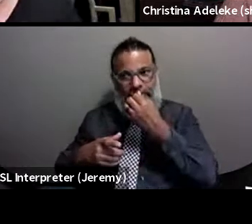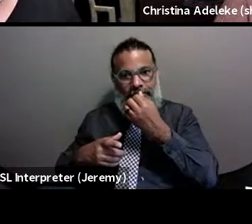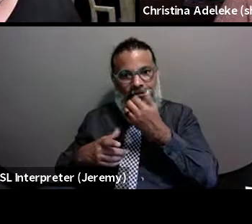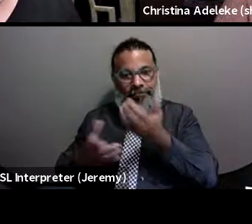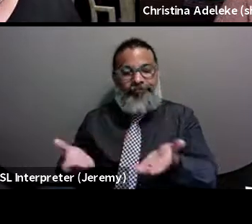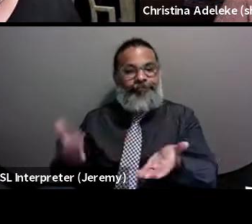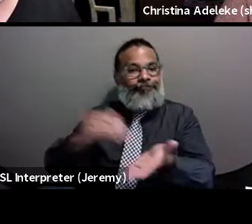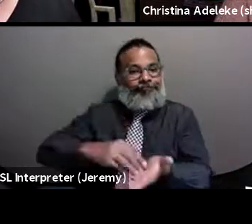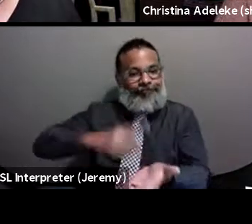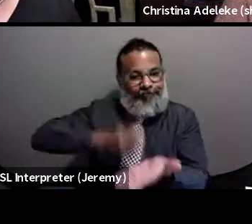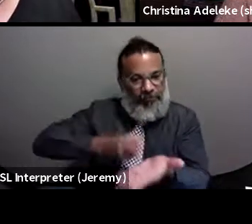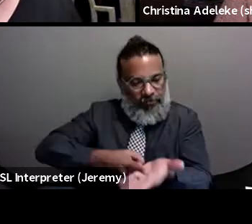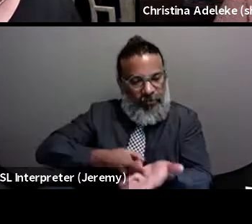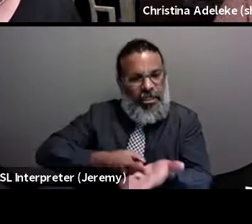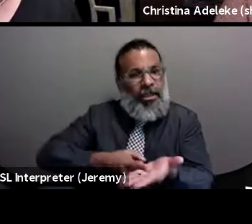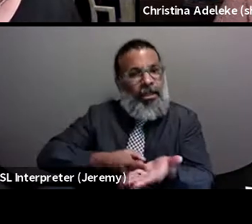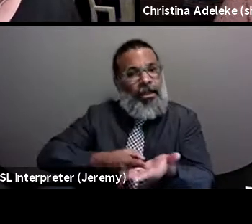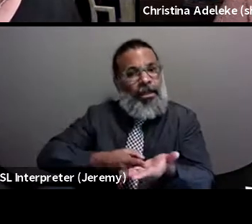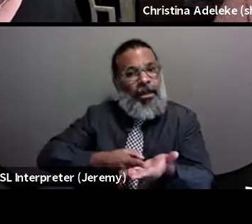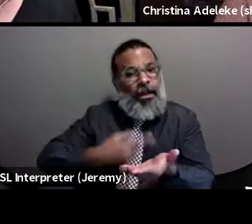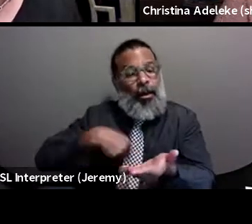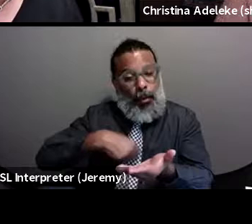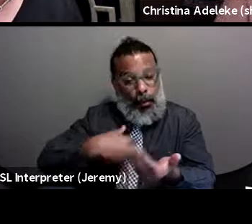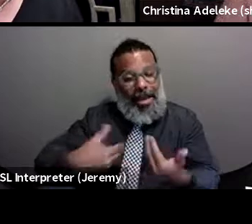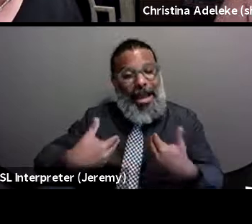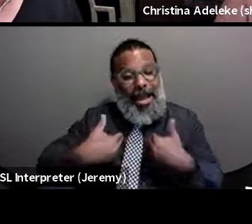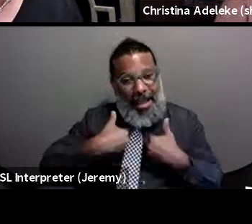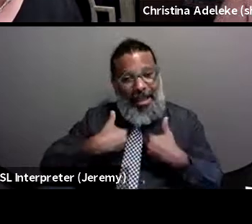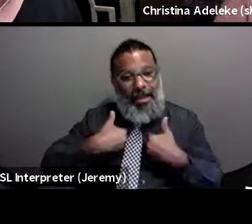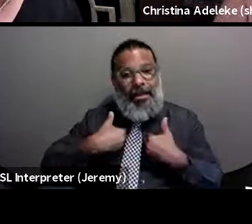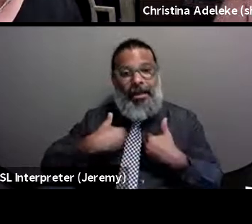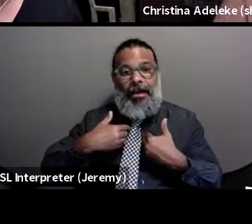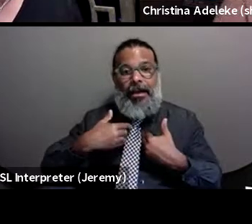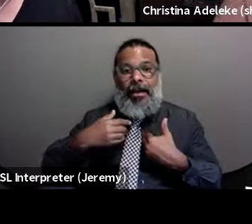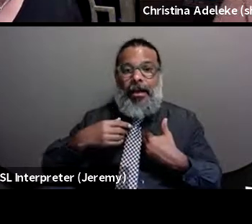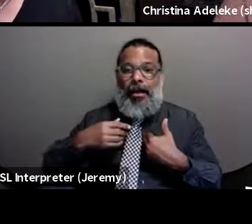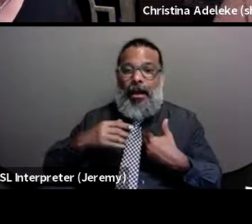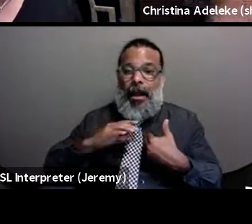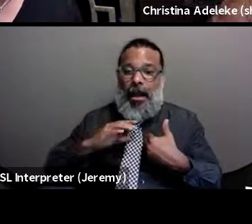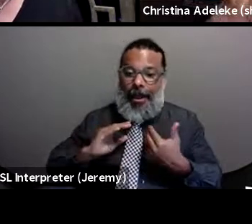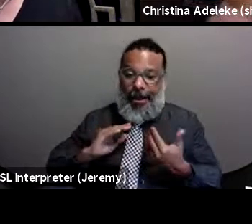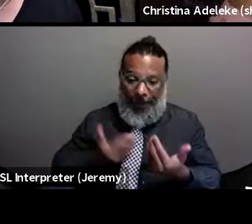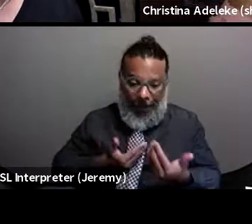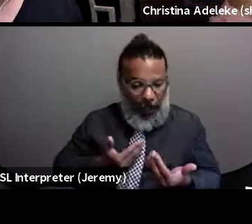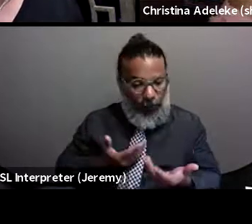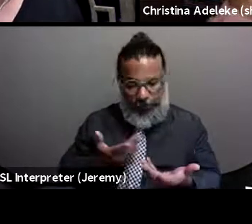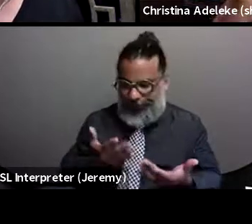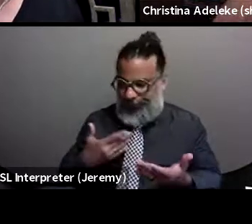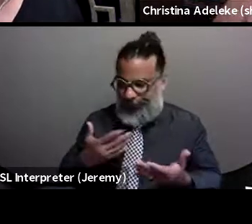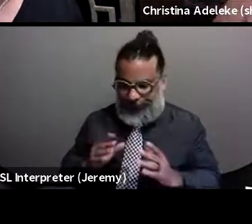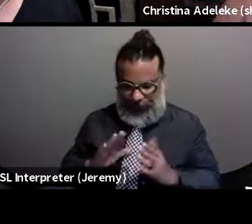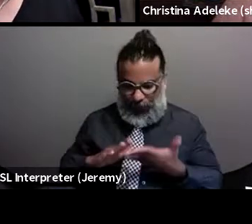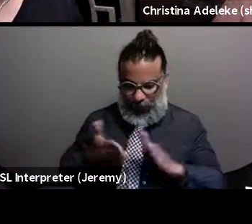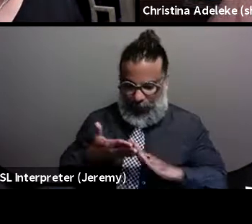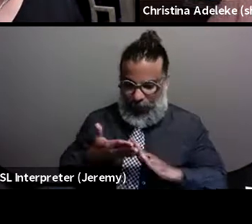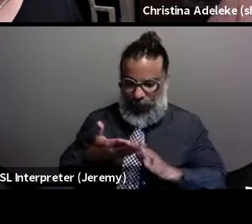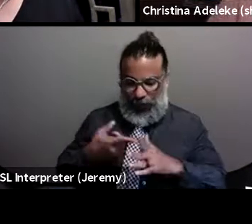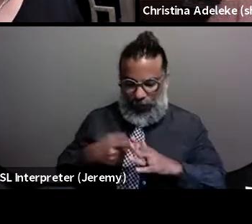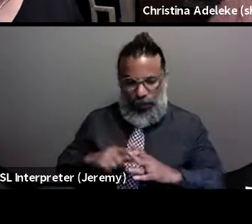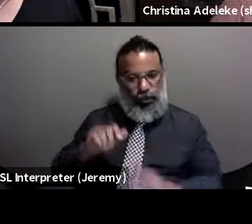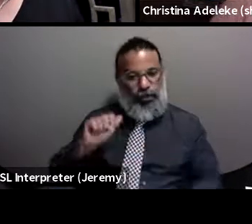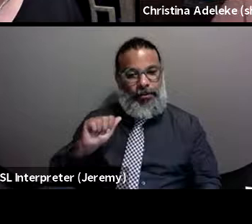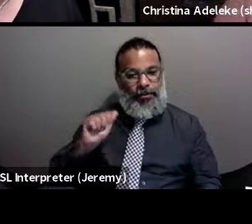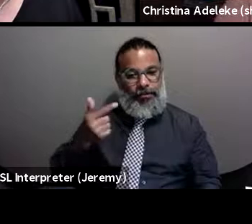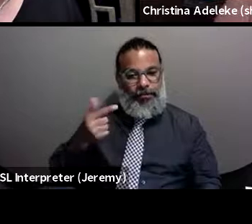and talk about the fact that we do have aging in our, you know, in our community, and